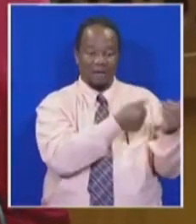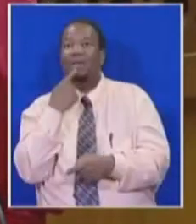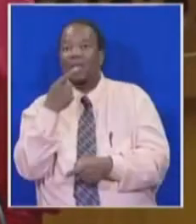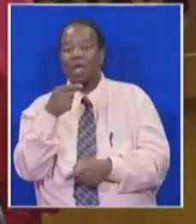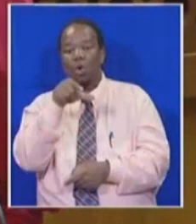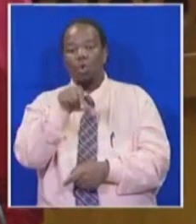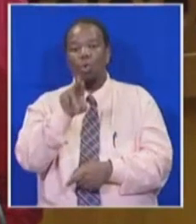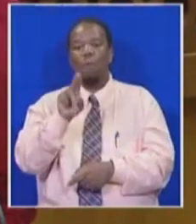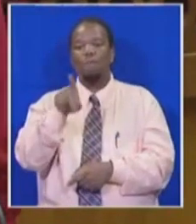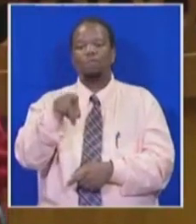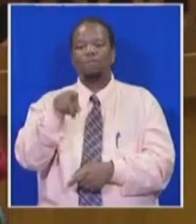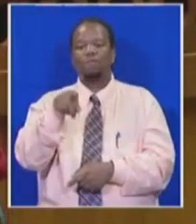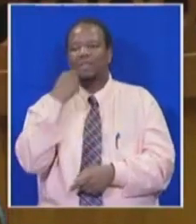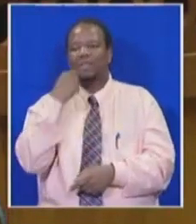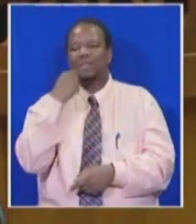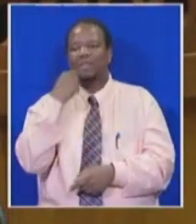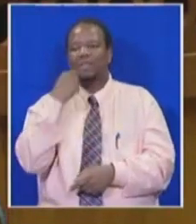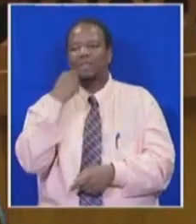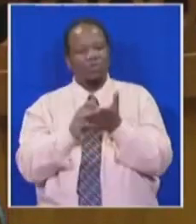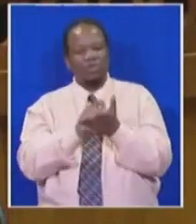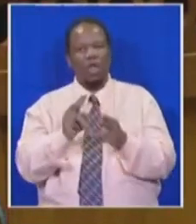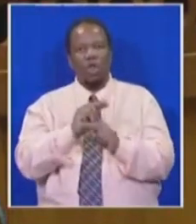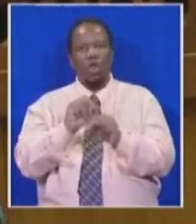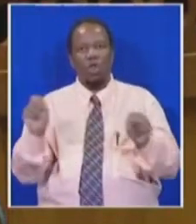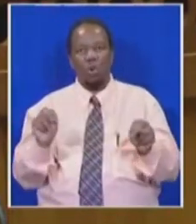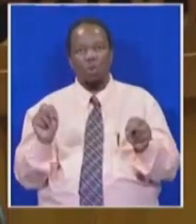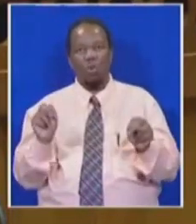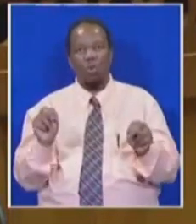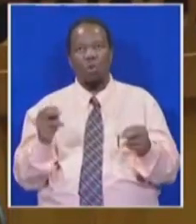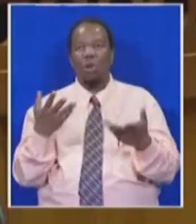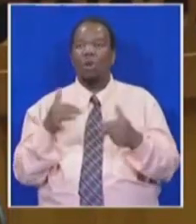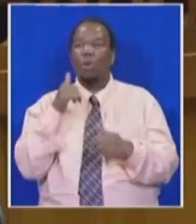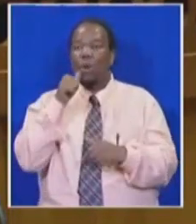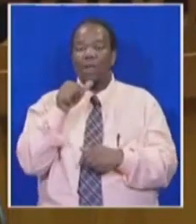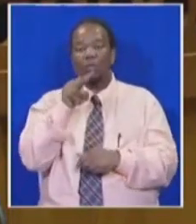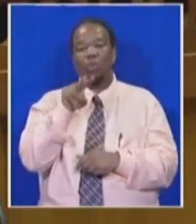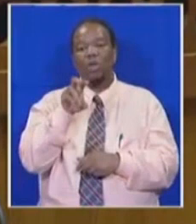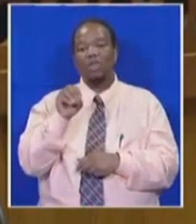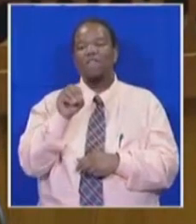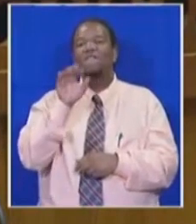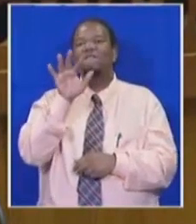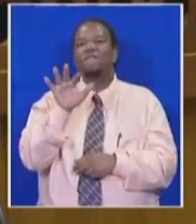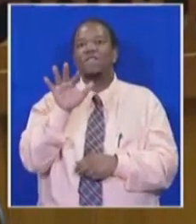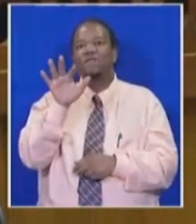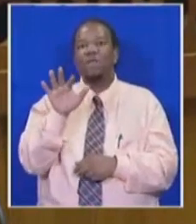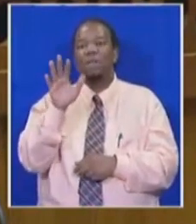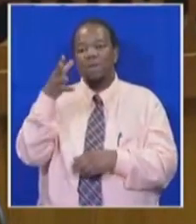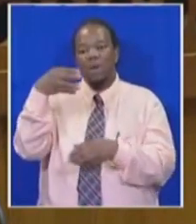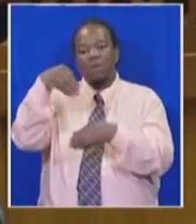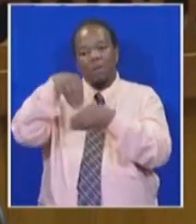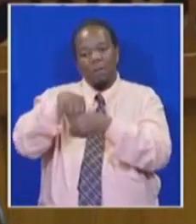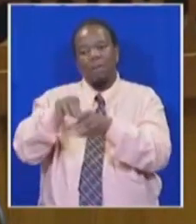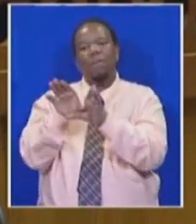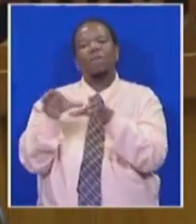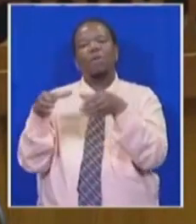that it cannot be. And then we entertained those processes as early as 2015. I was in the Committee of Minerals which dealt with this question